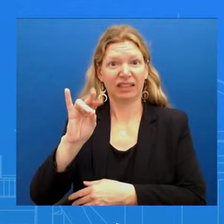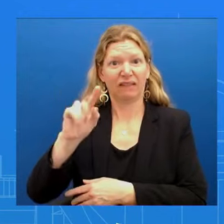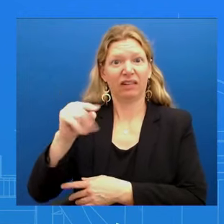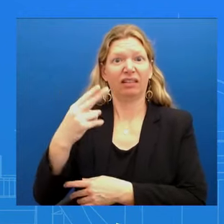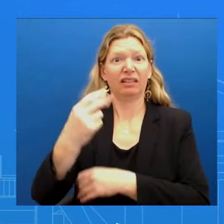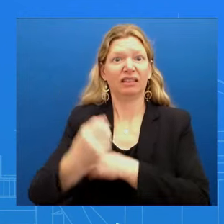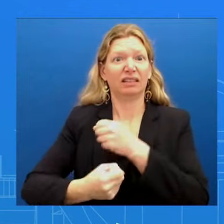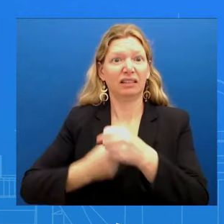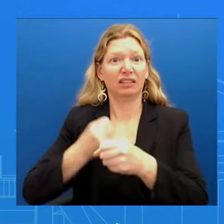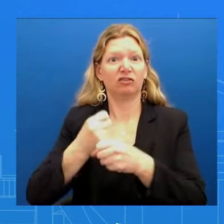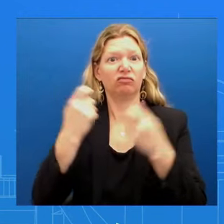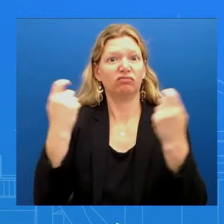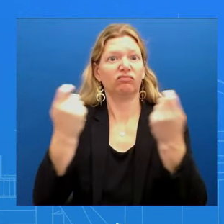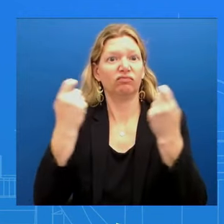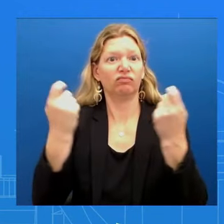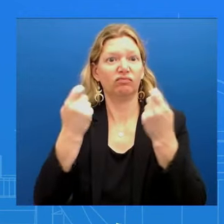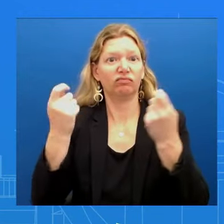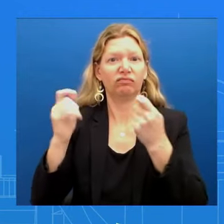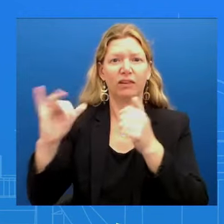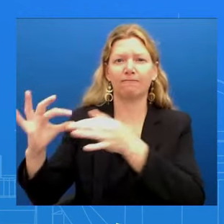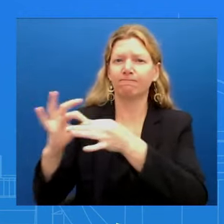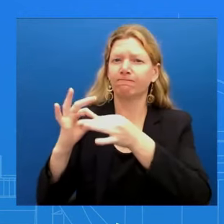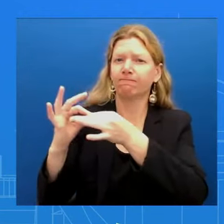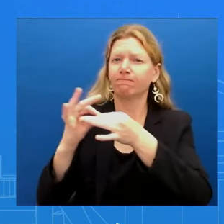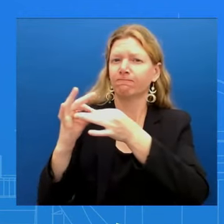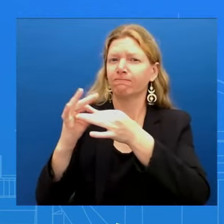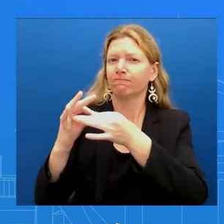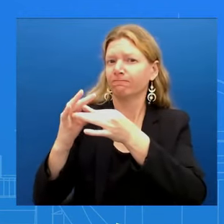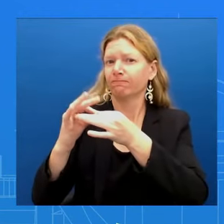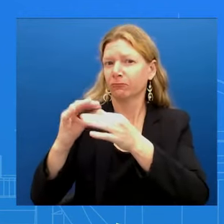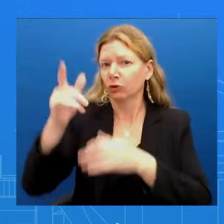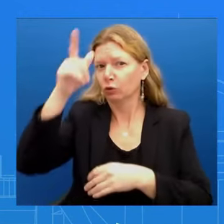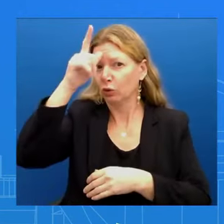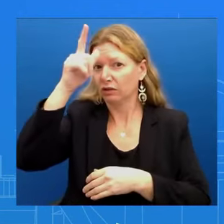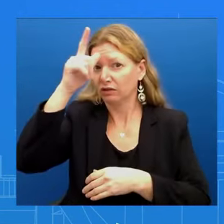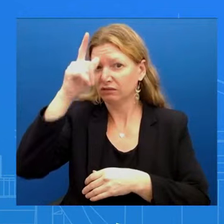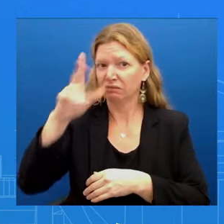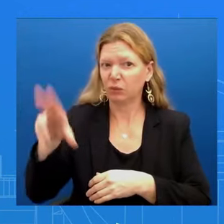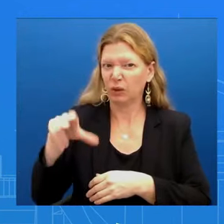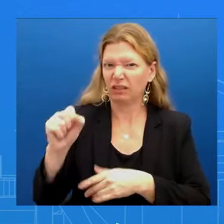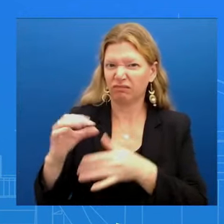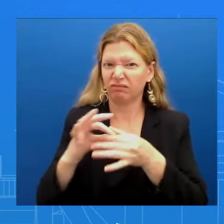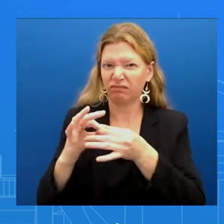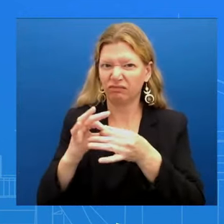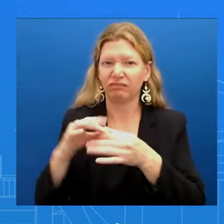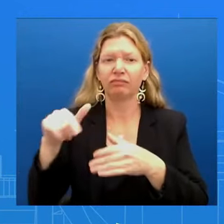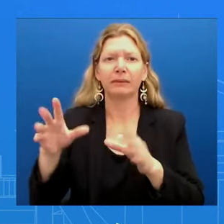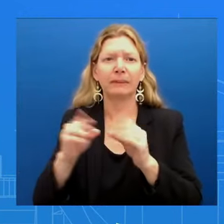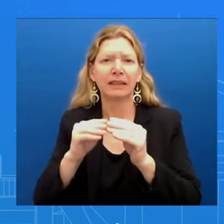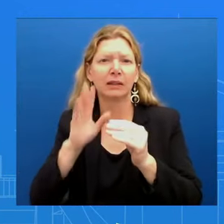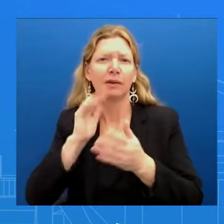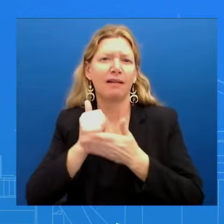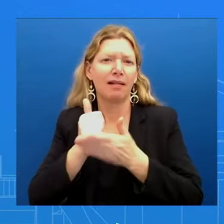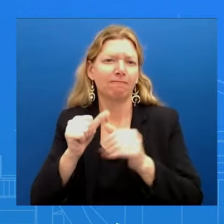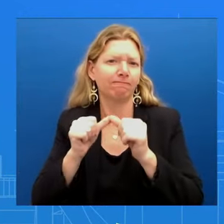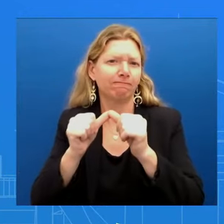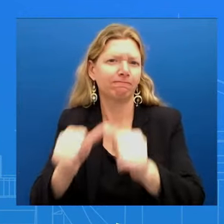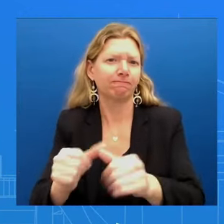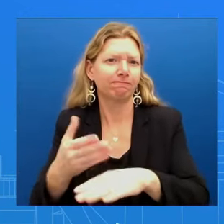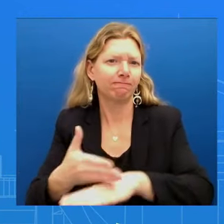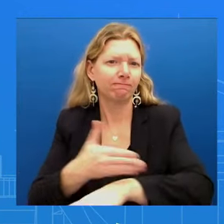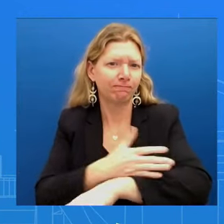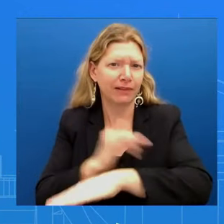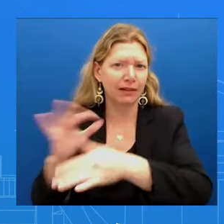meeting President Biden and the King will discuss the ongoing situation in Gaza of course and efforts to help produce an enduring end to this conflict